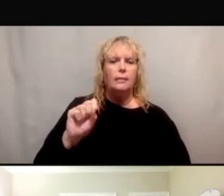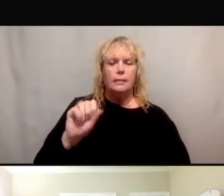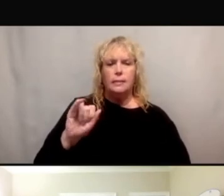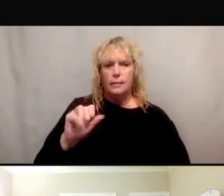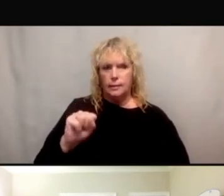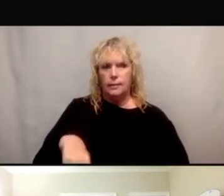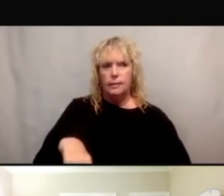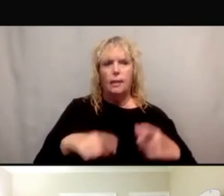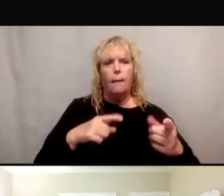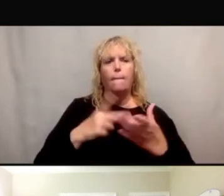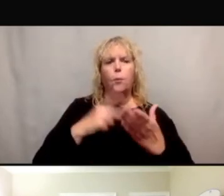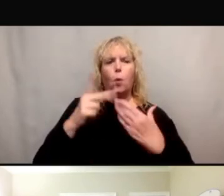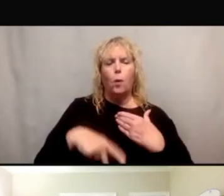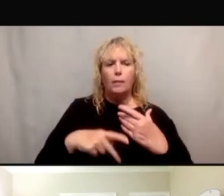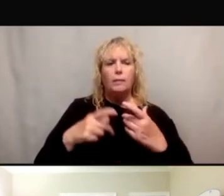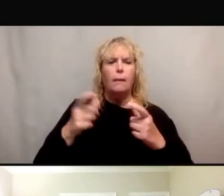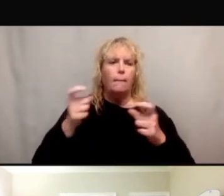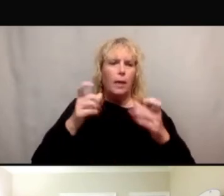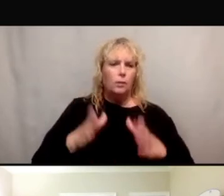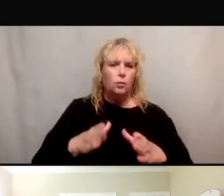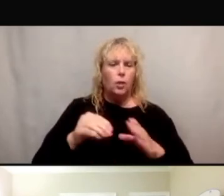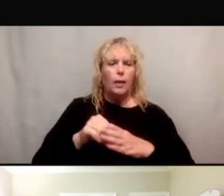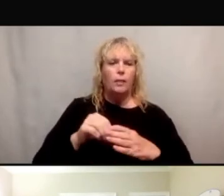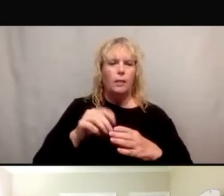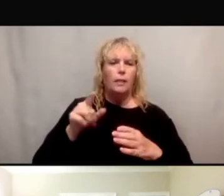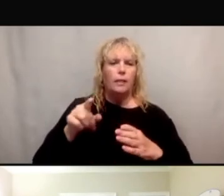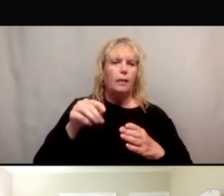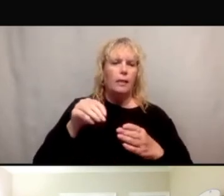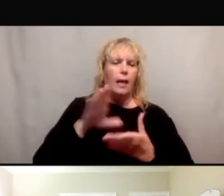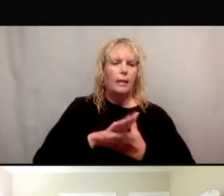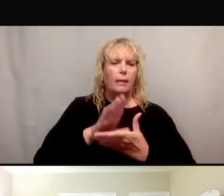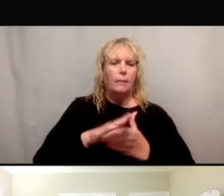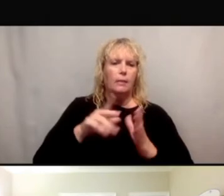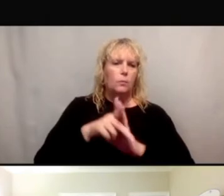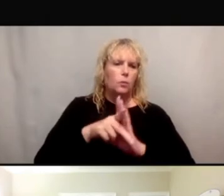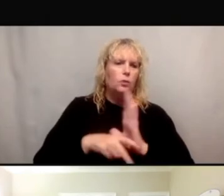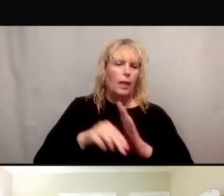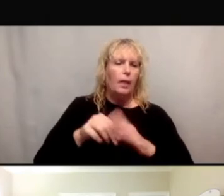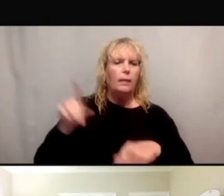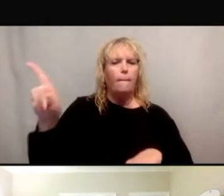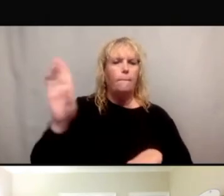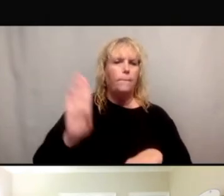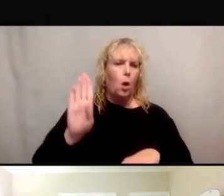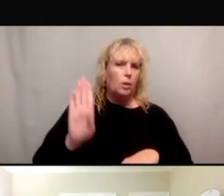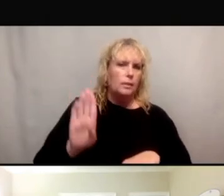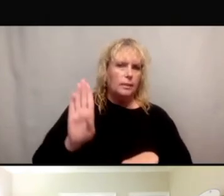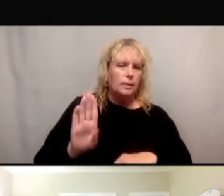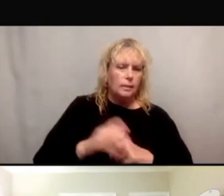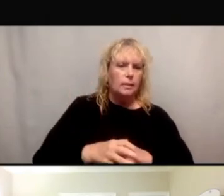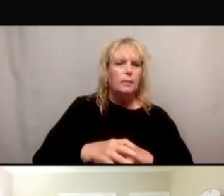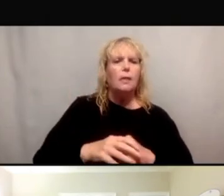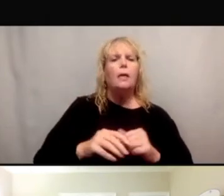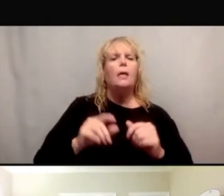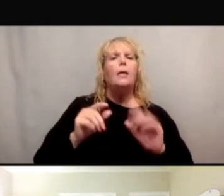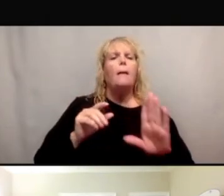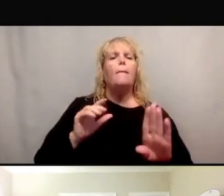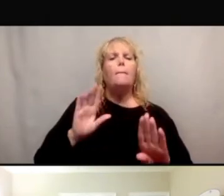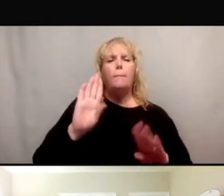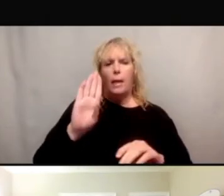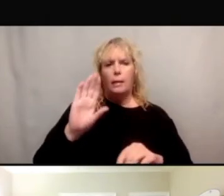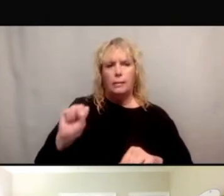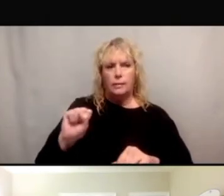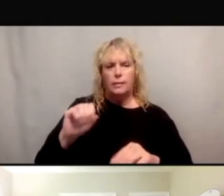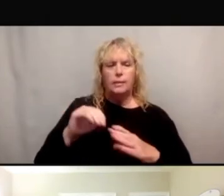manager at a research and policy center in academia in Boston, Massachusetts. And I have a Bachelor of Science in Psychology